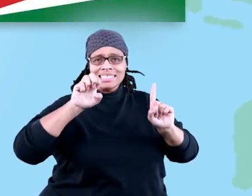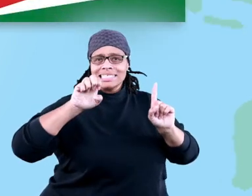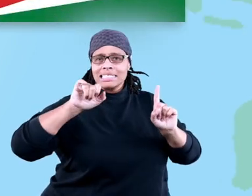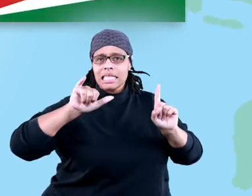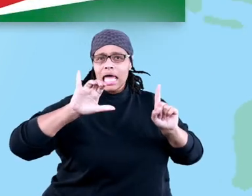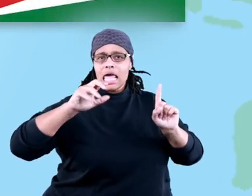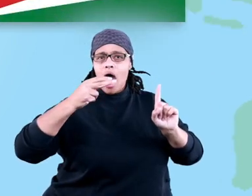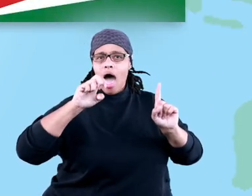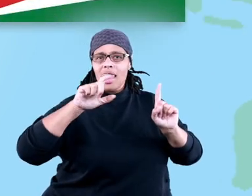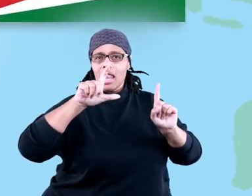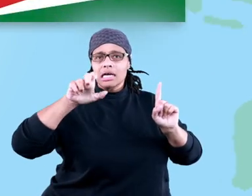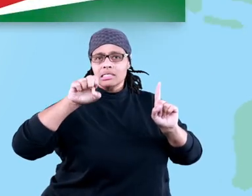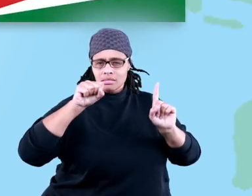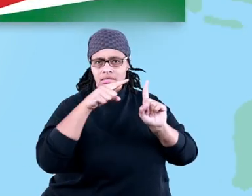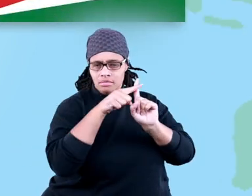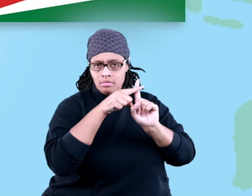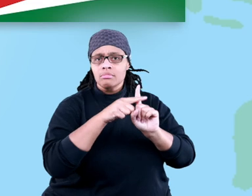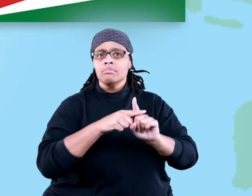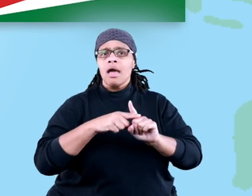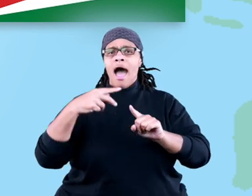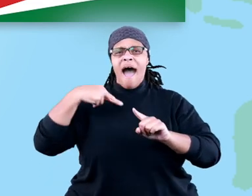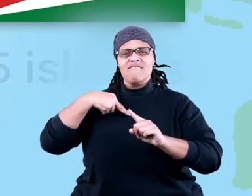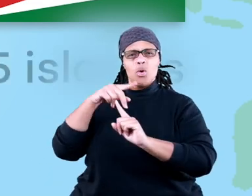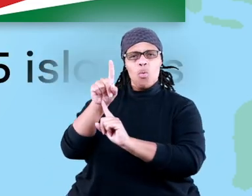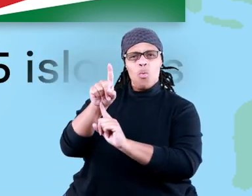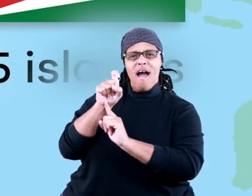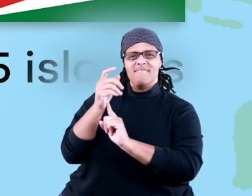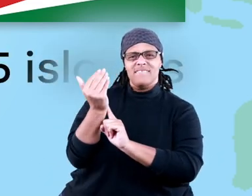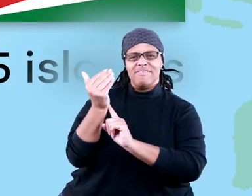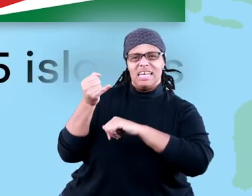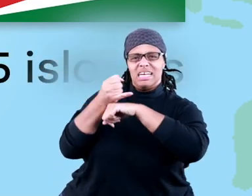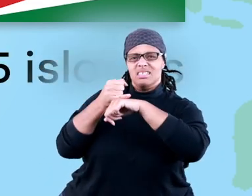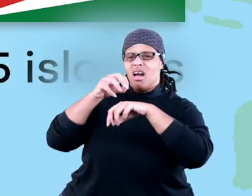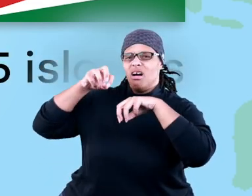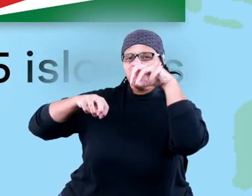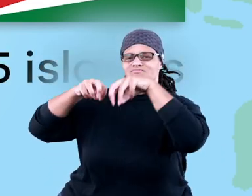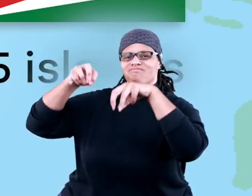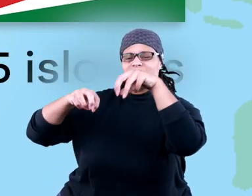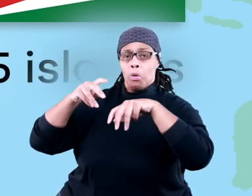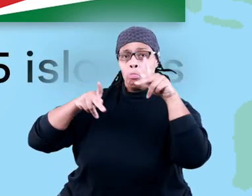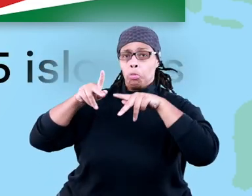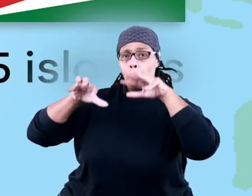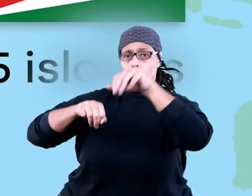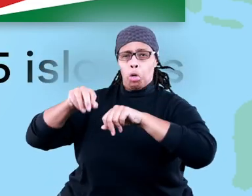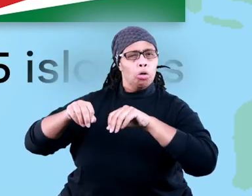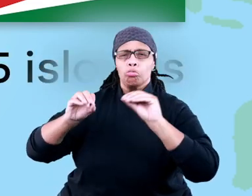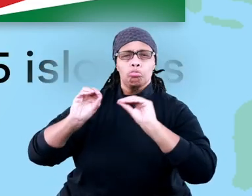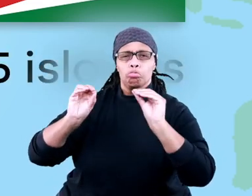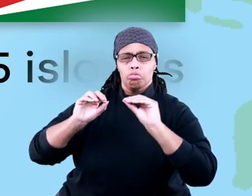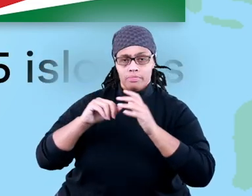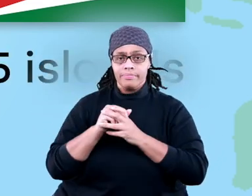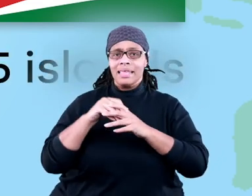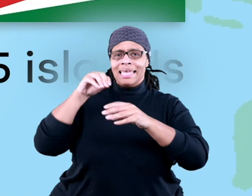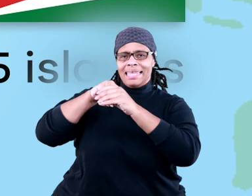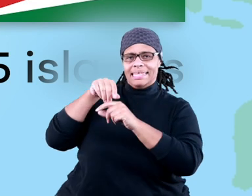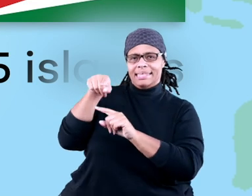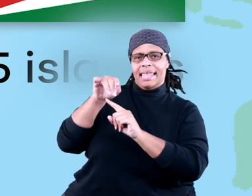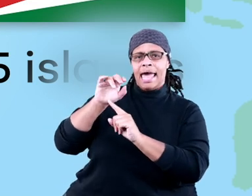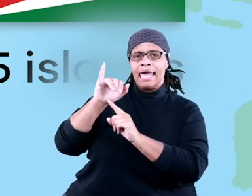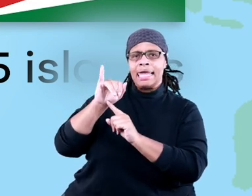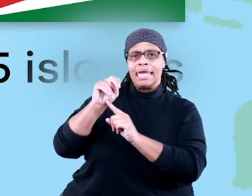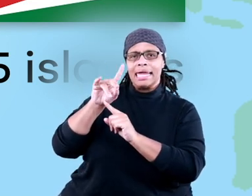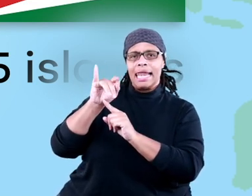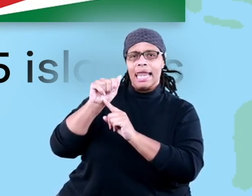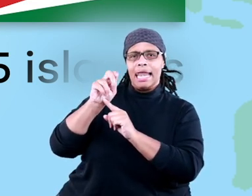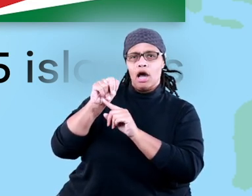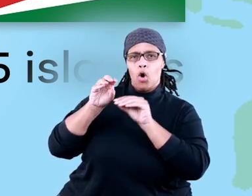is Seychelles, which is a nation of 115 mostly uninhabited islands in the Indian